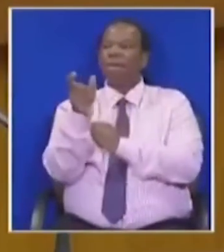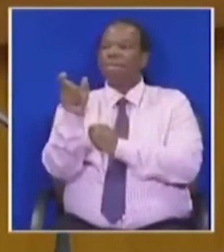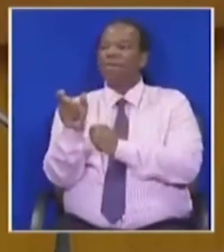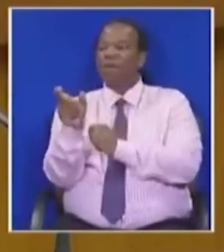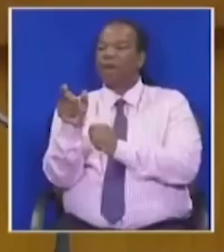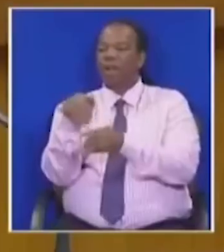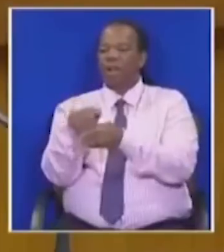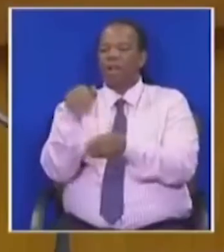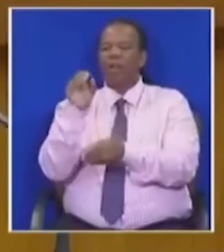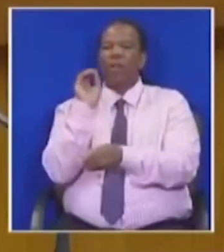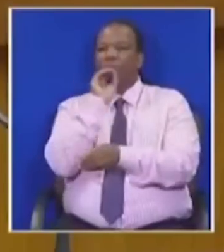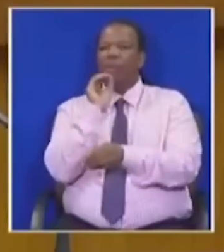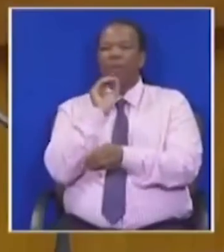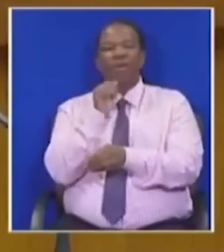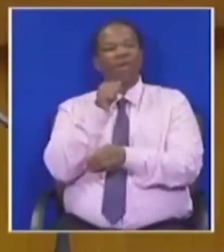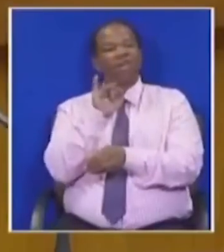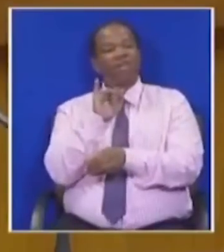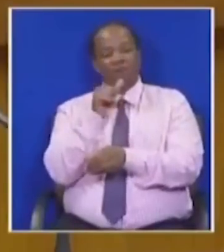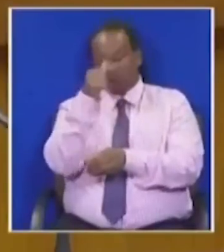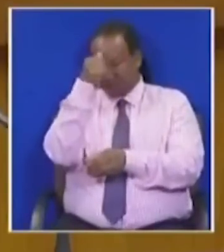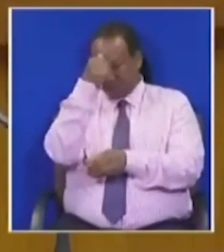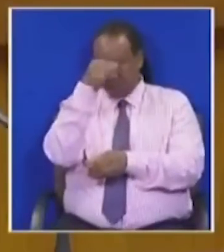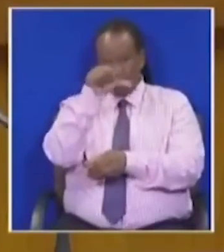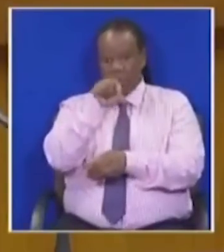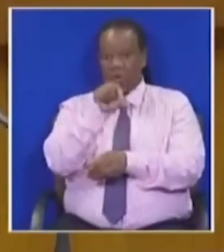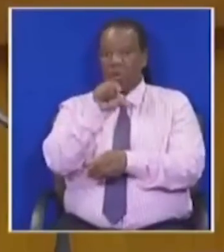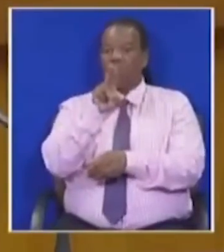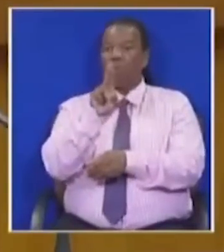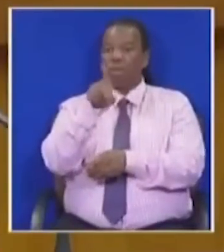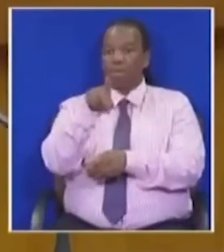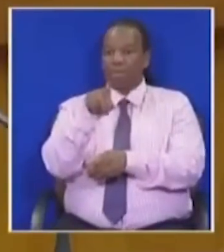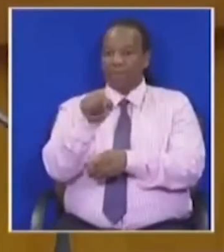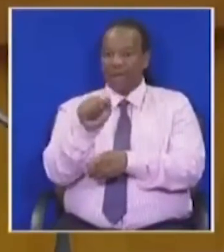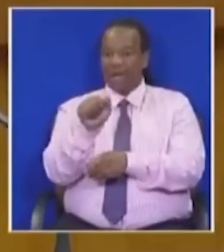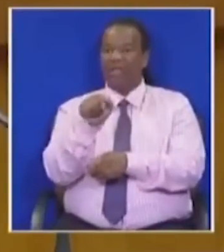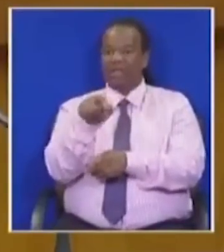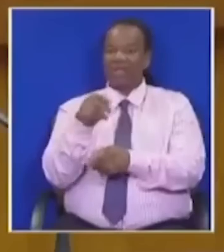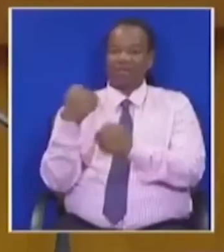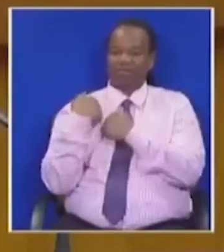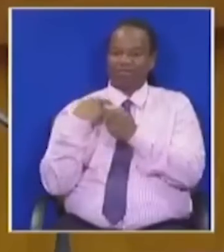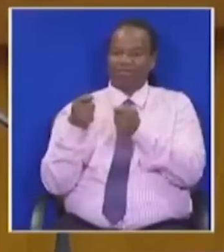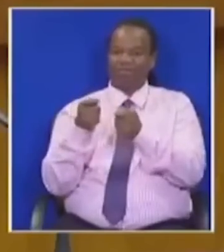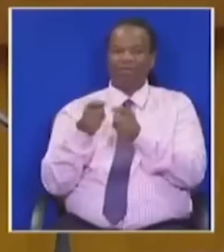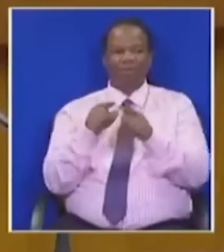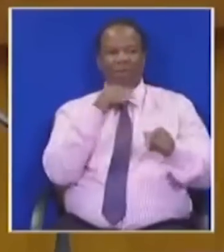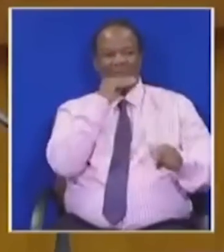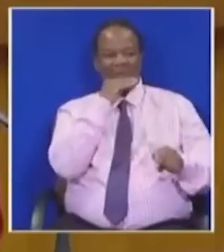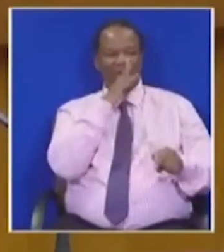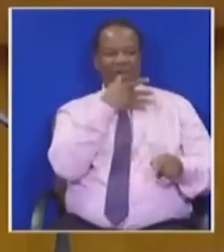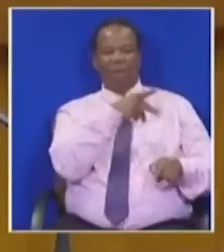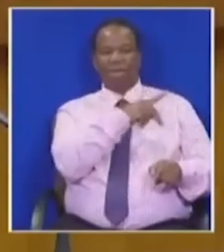if a cabinet is reshuffled by the Guptas, then we know that the president is no longer executing his responsibility.